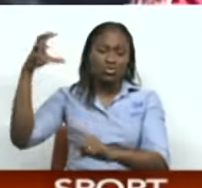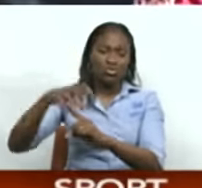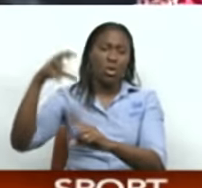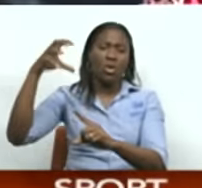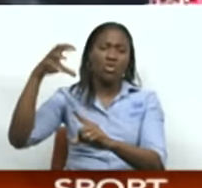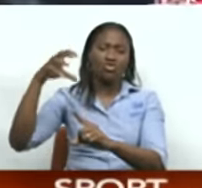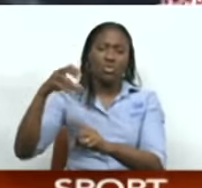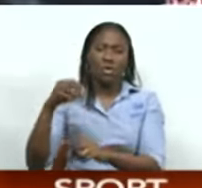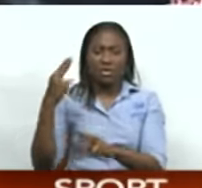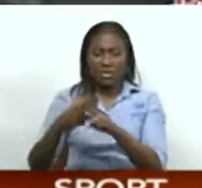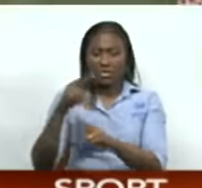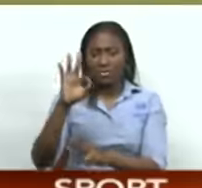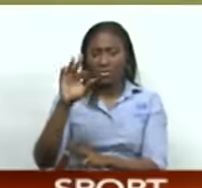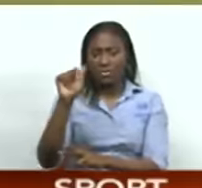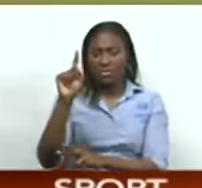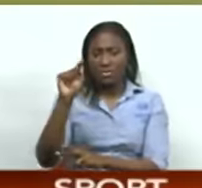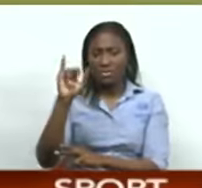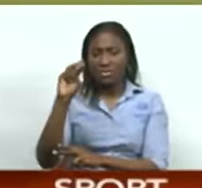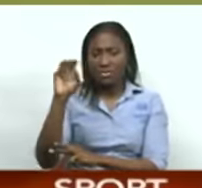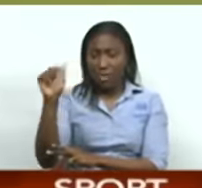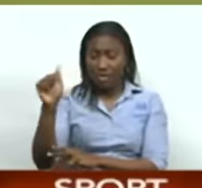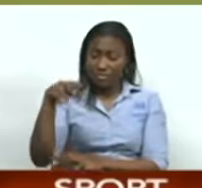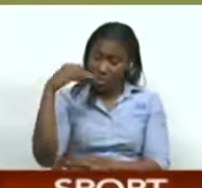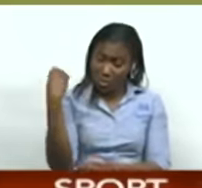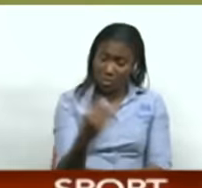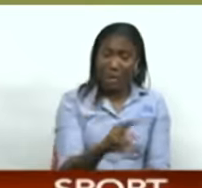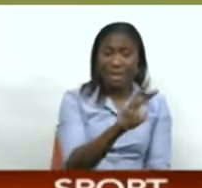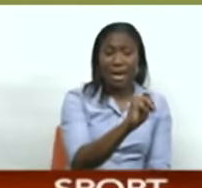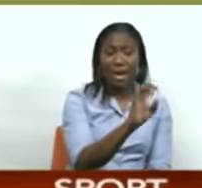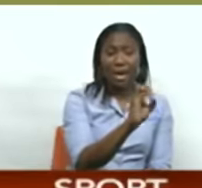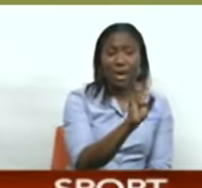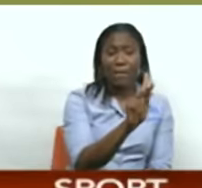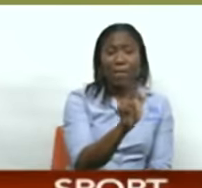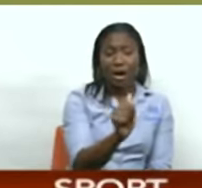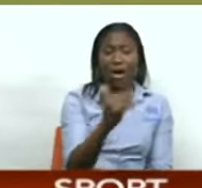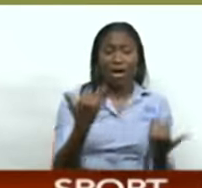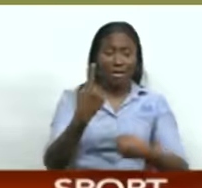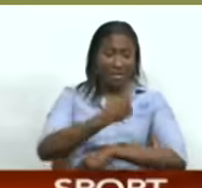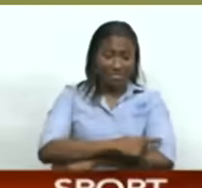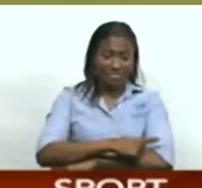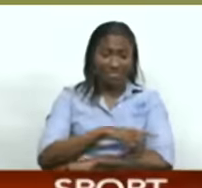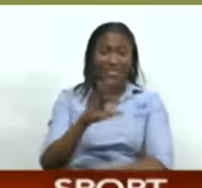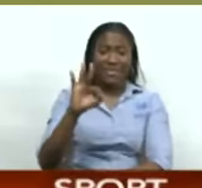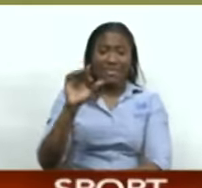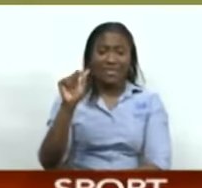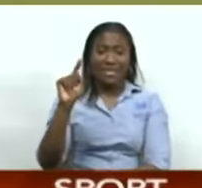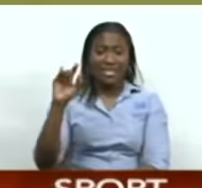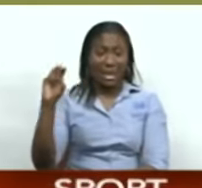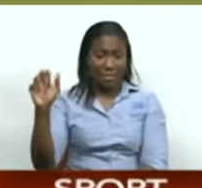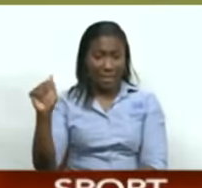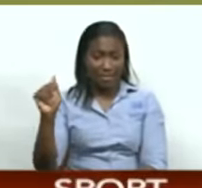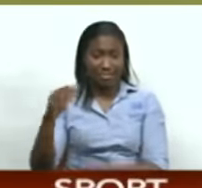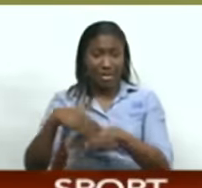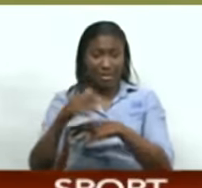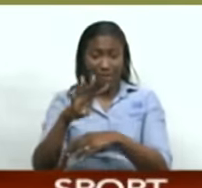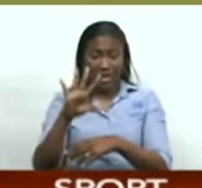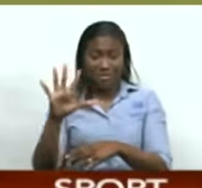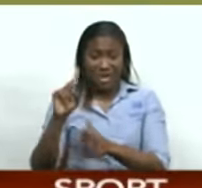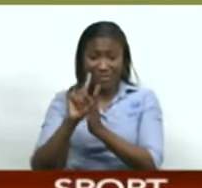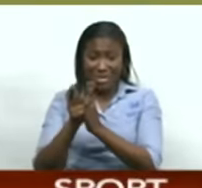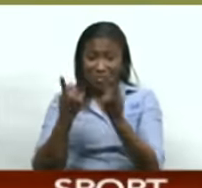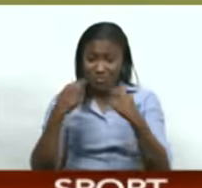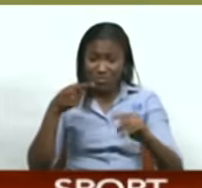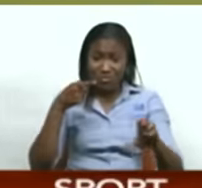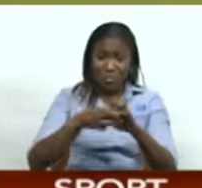outfit today, Trinity Mocha, that is, in the North Zone quarterfinals. Fatima found it difficult to break the deadlock after 45 minutes at St. Mary's